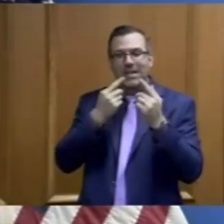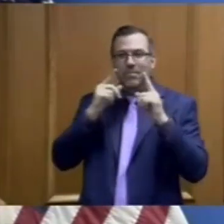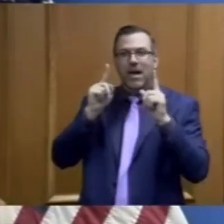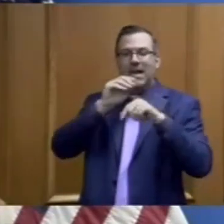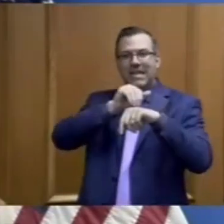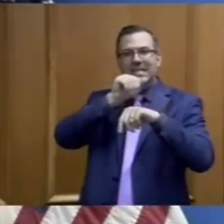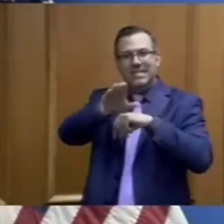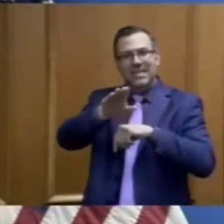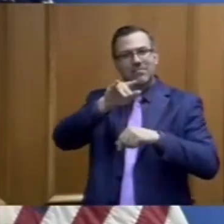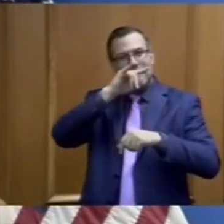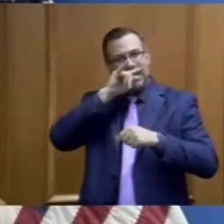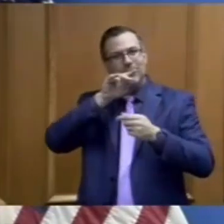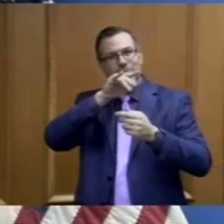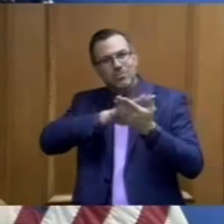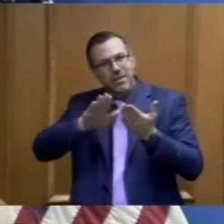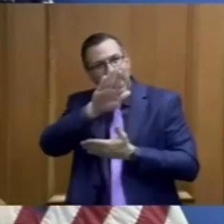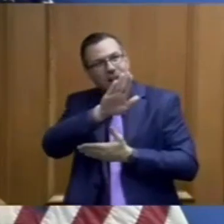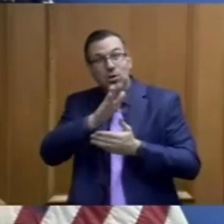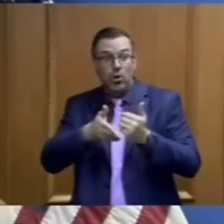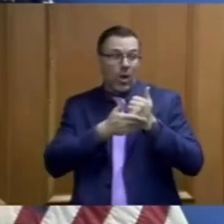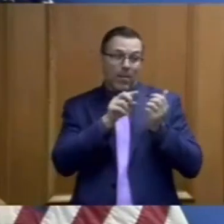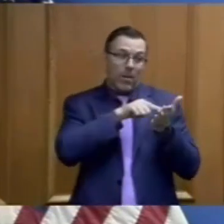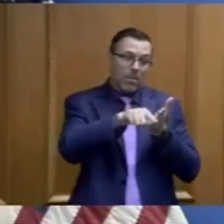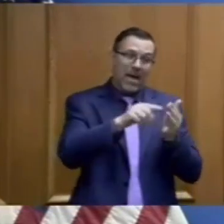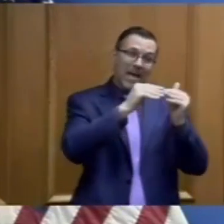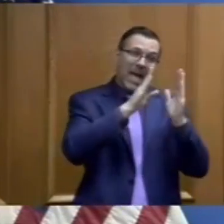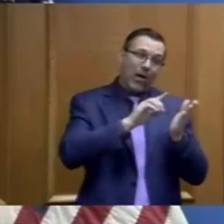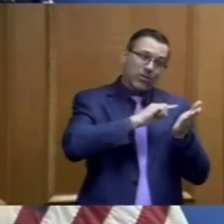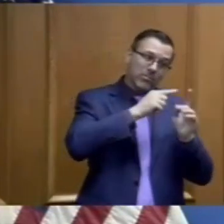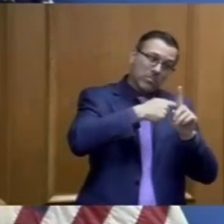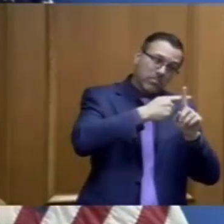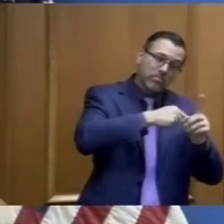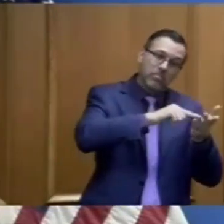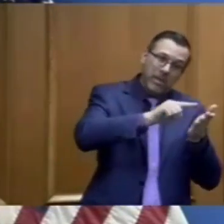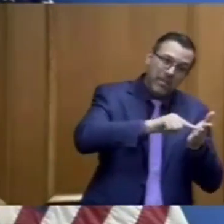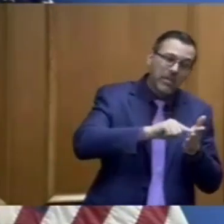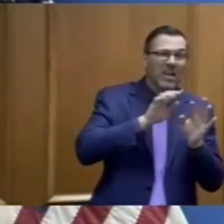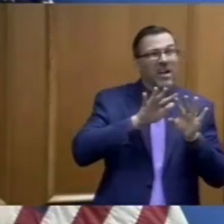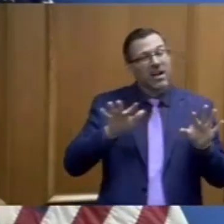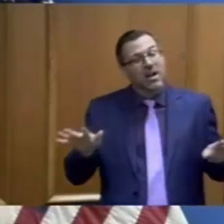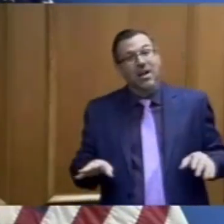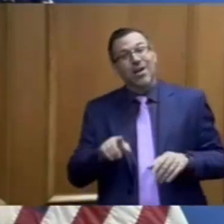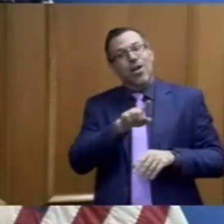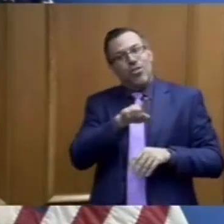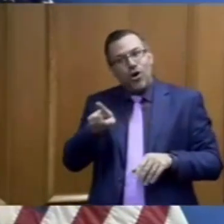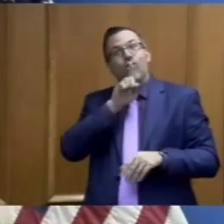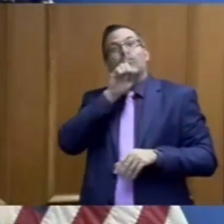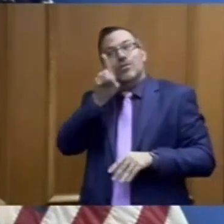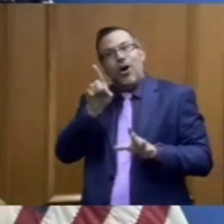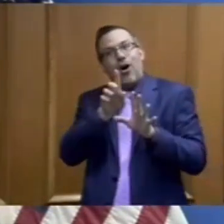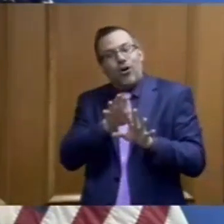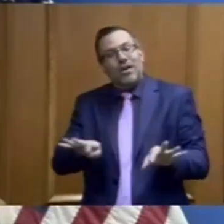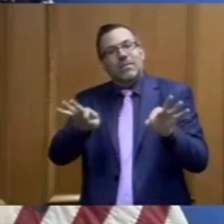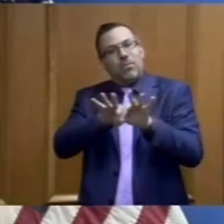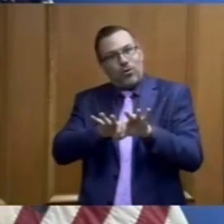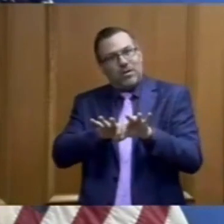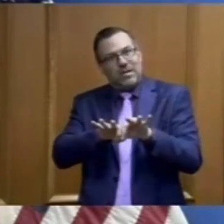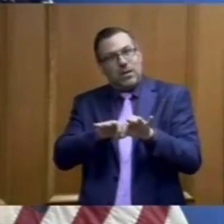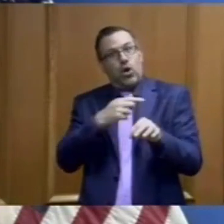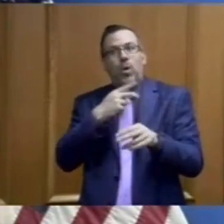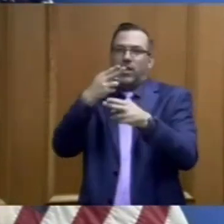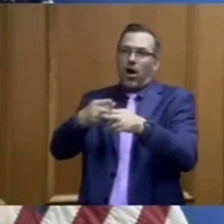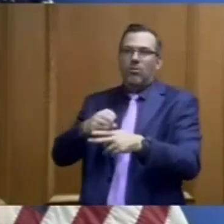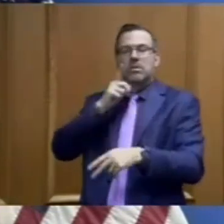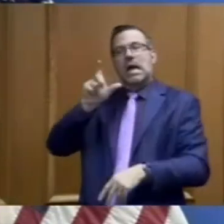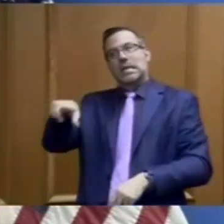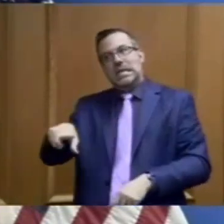for their mortgage or their rent or the services. These are essential businesses to those people and it's one of the